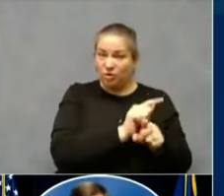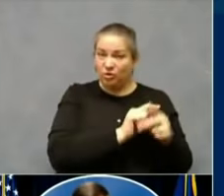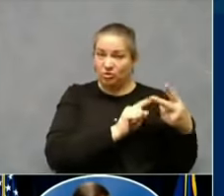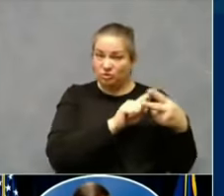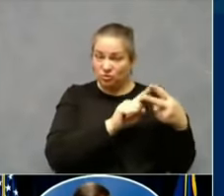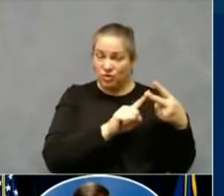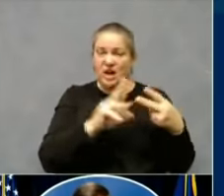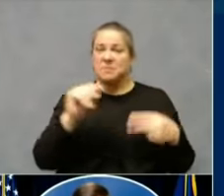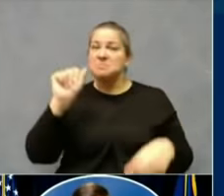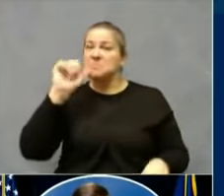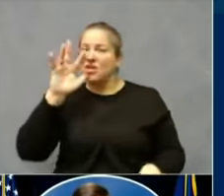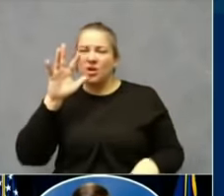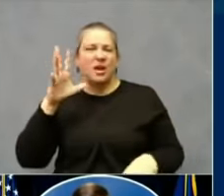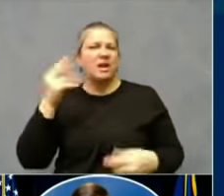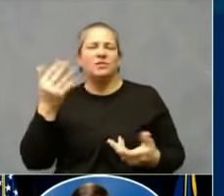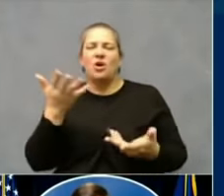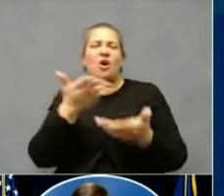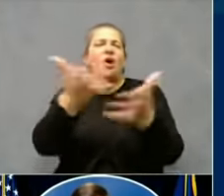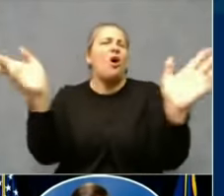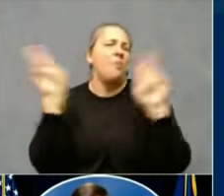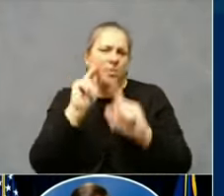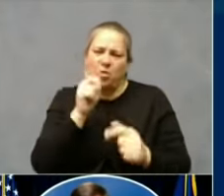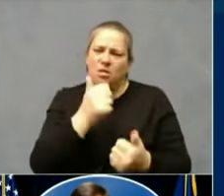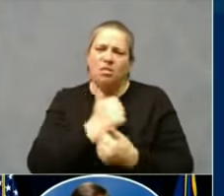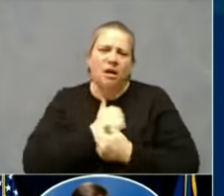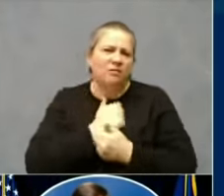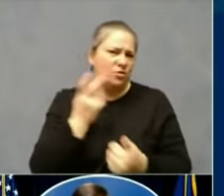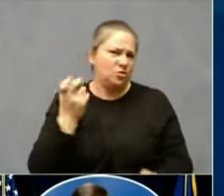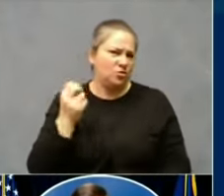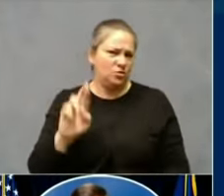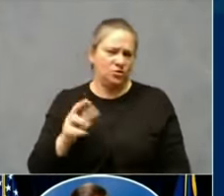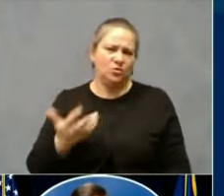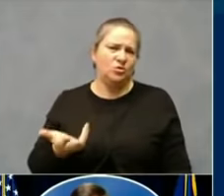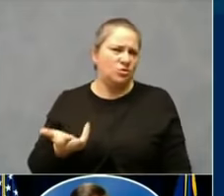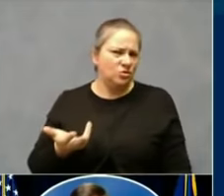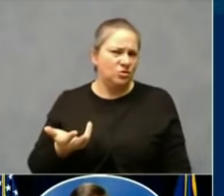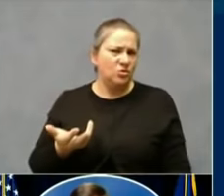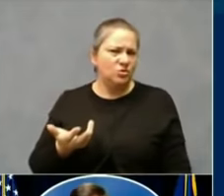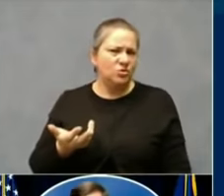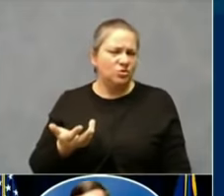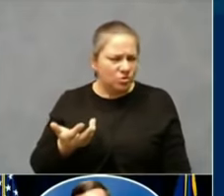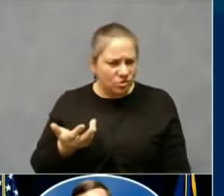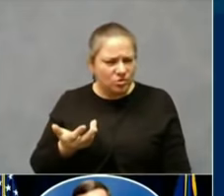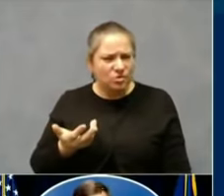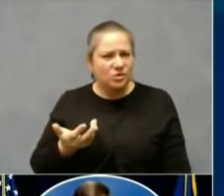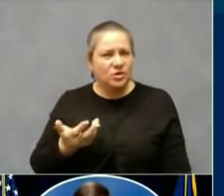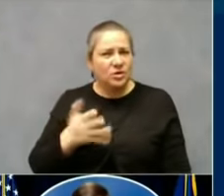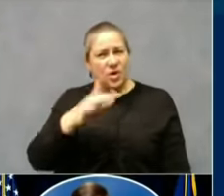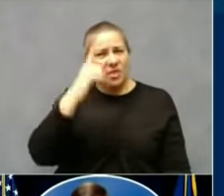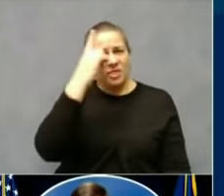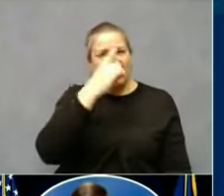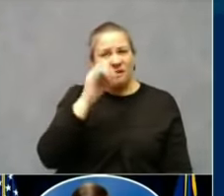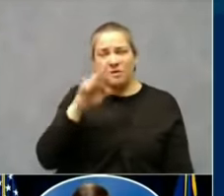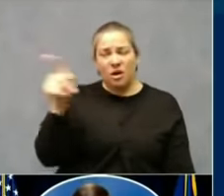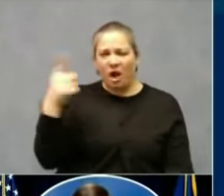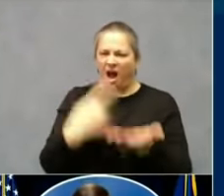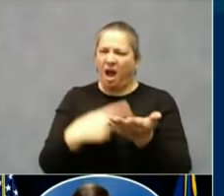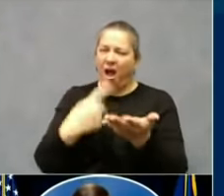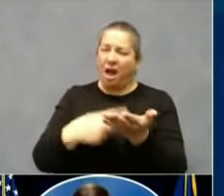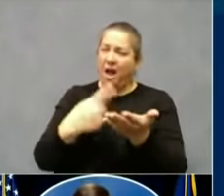people who loved her. Think about days where people try to argue, can't happen to them, doesn't happen to them.